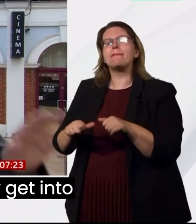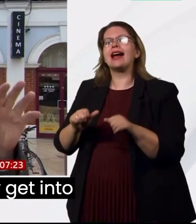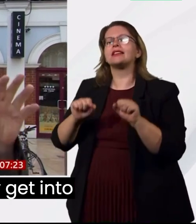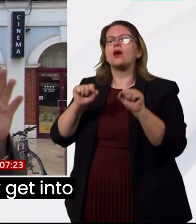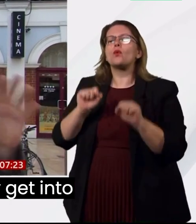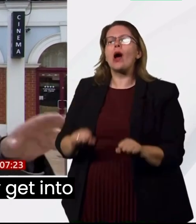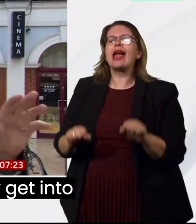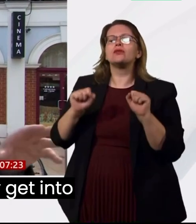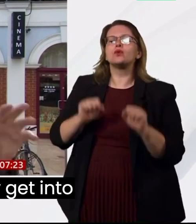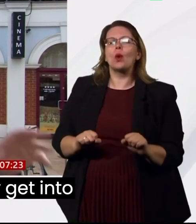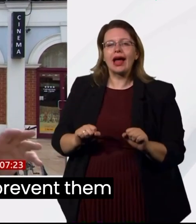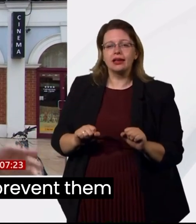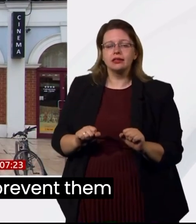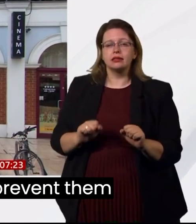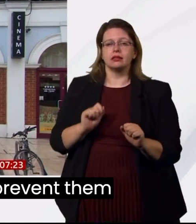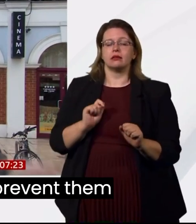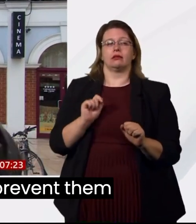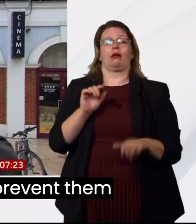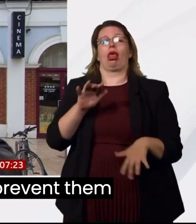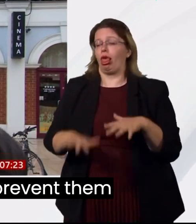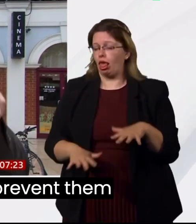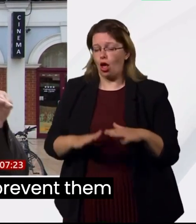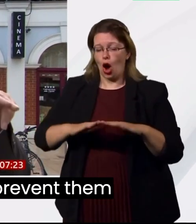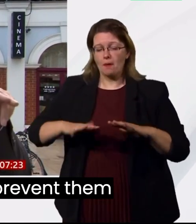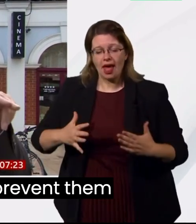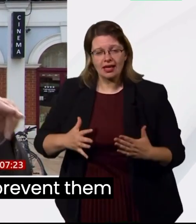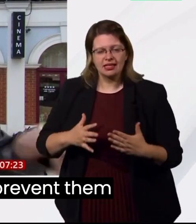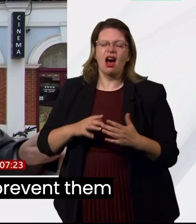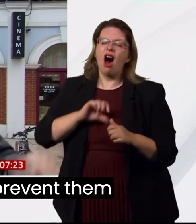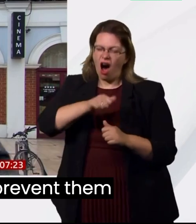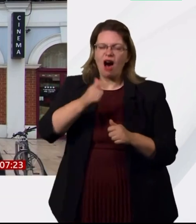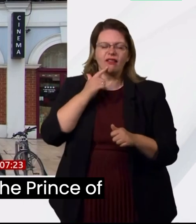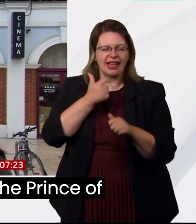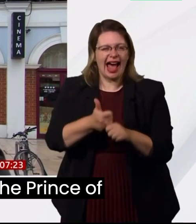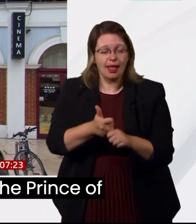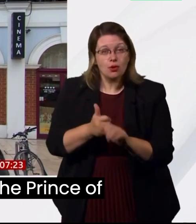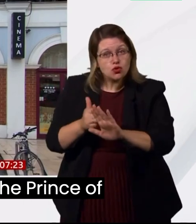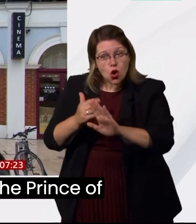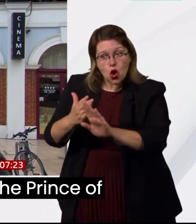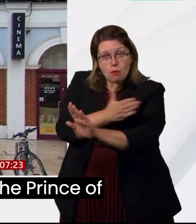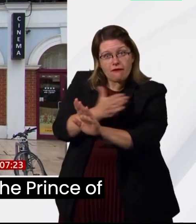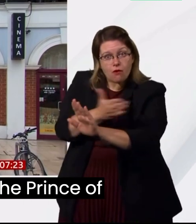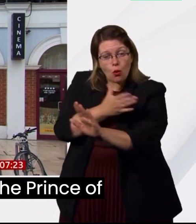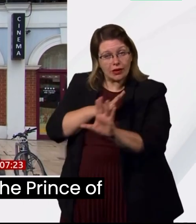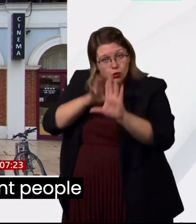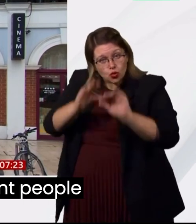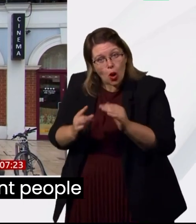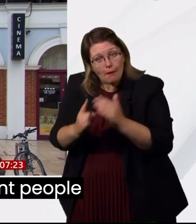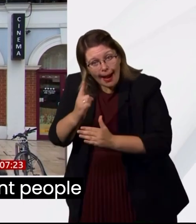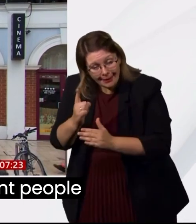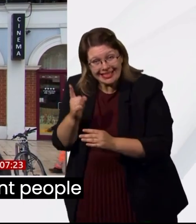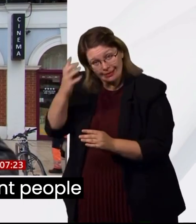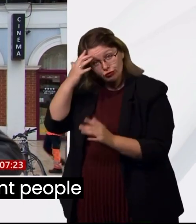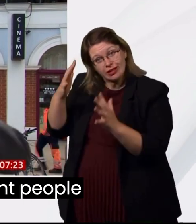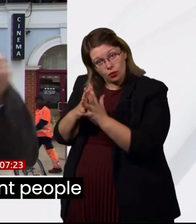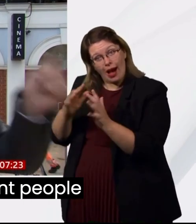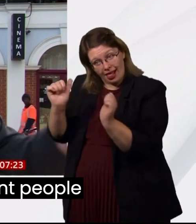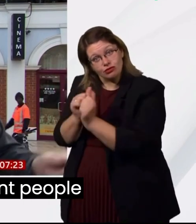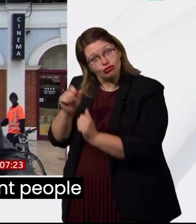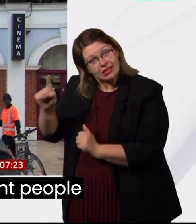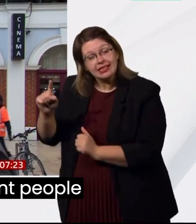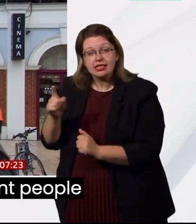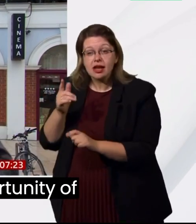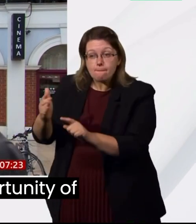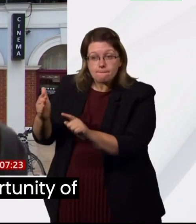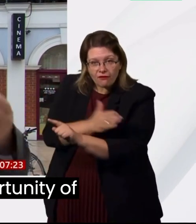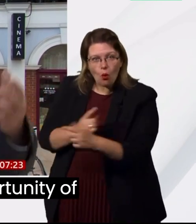they get into homelessness. I say, let's prevent them. And this is exactly what the Prince of Wales is saying. Prevent